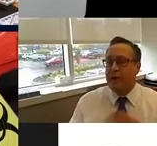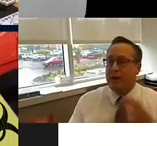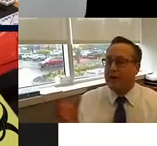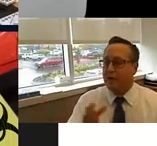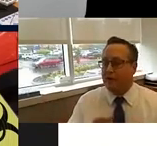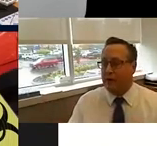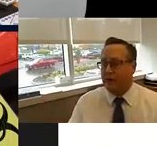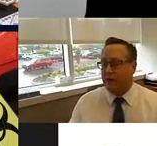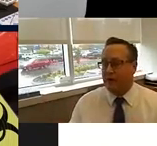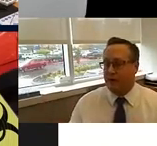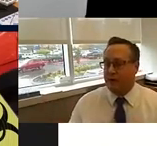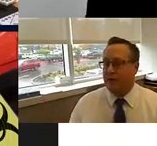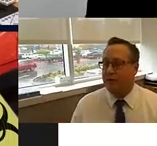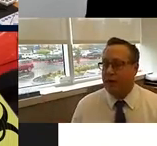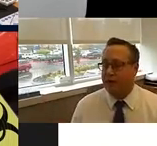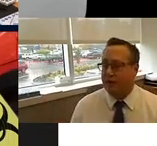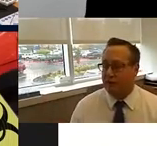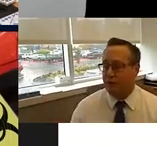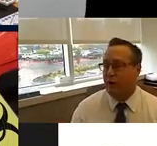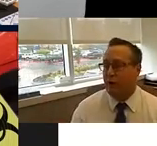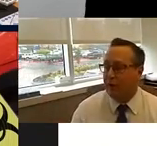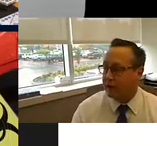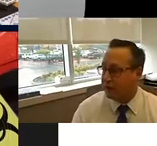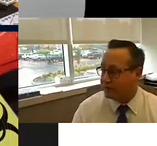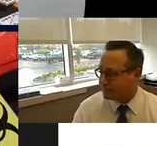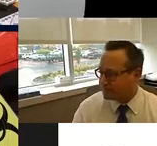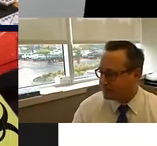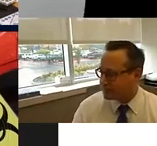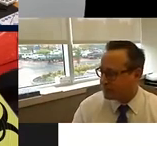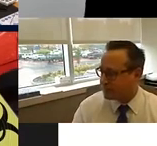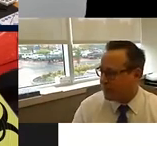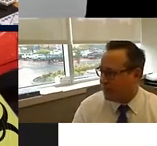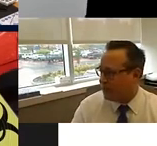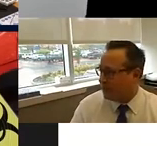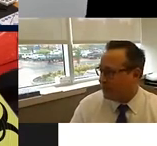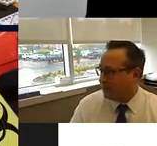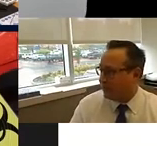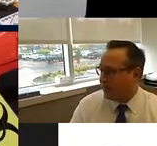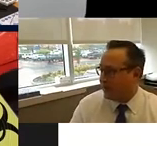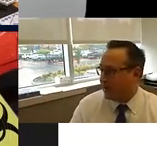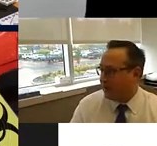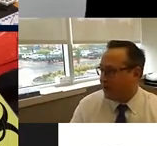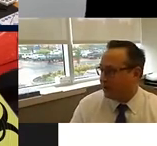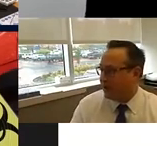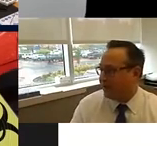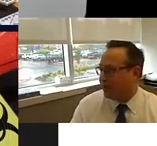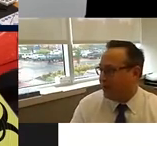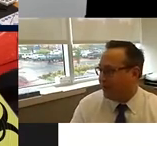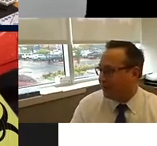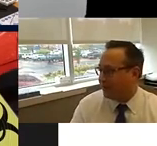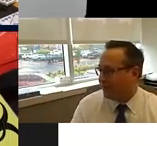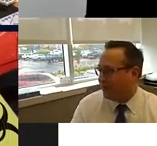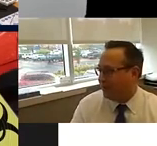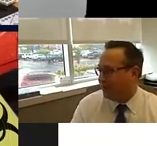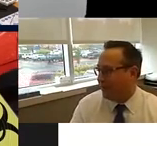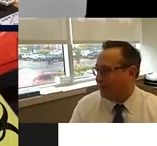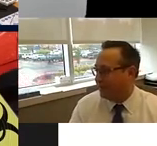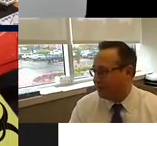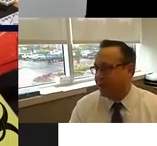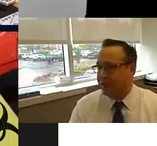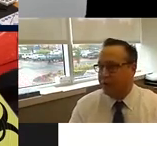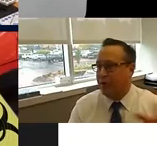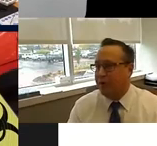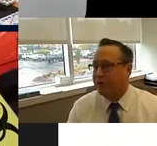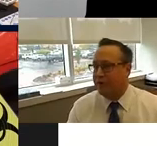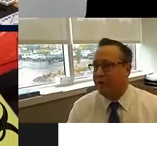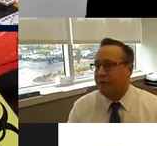provide feedback and understanding the use cases for long that. So it's been a, you know, crazy couple months, as everyone imagines,